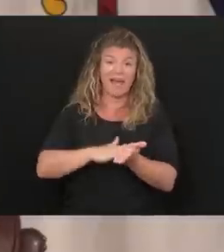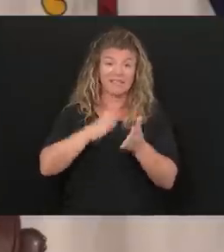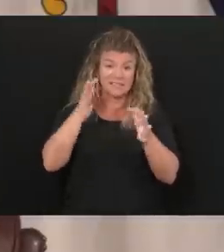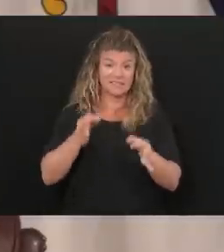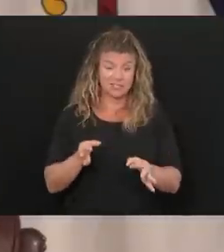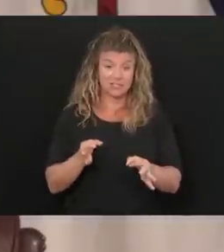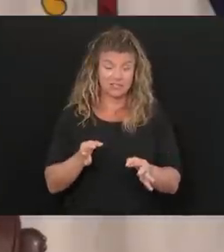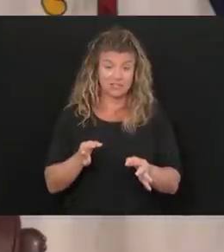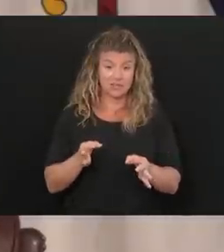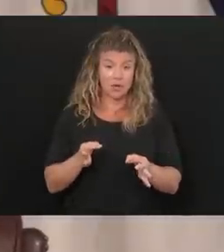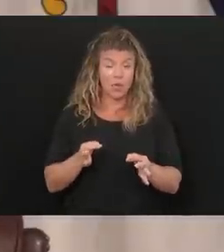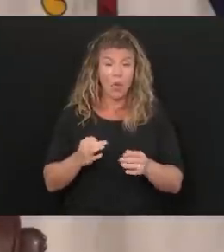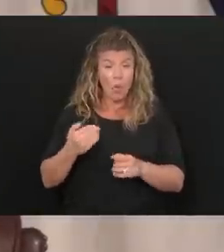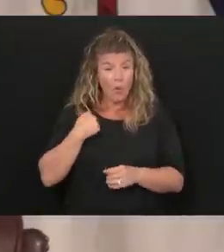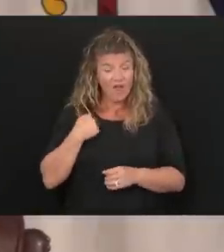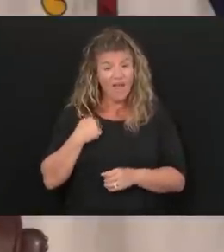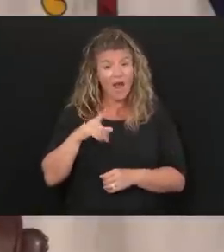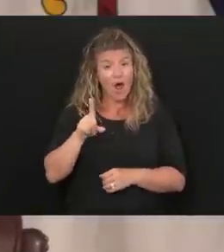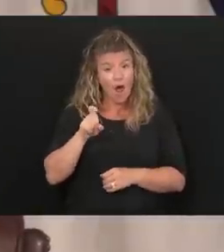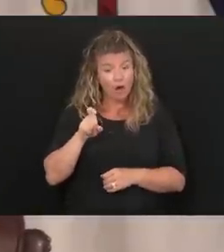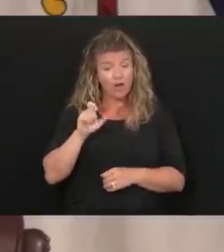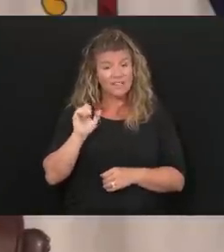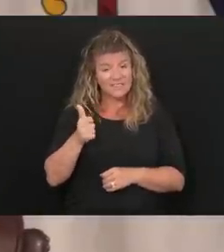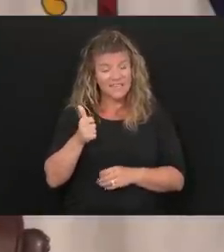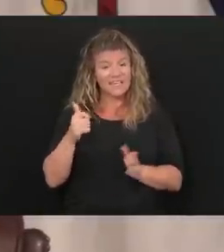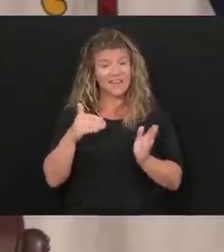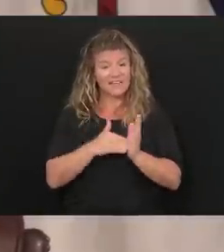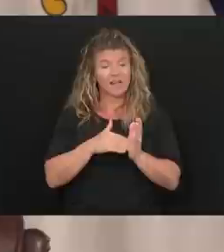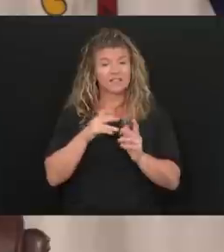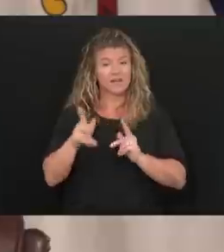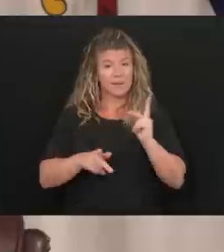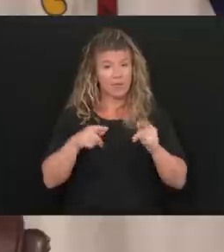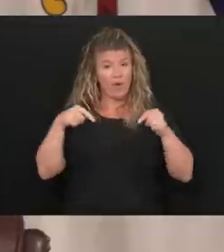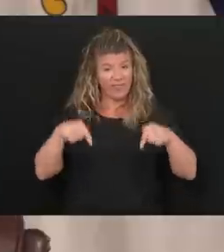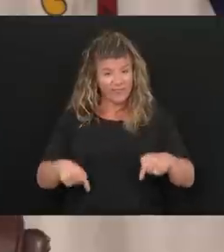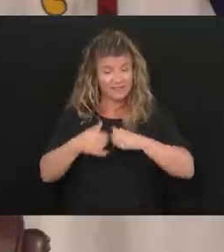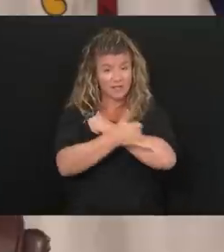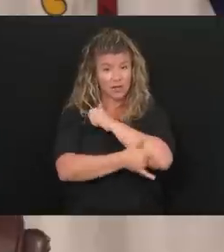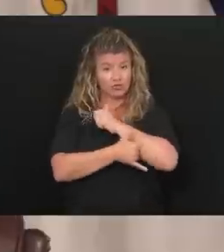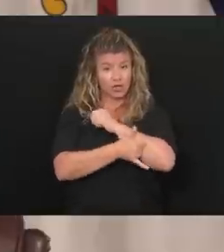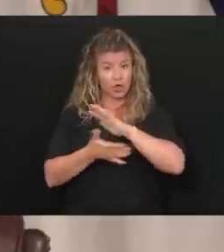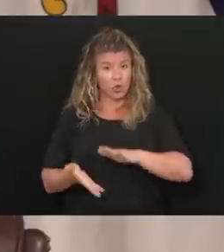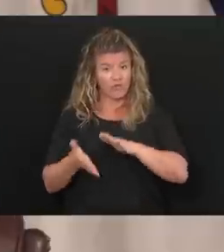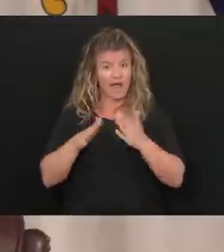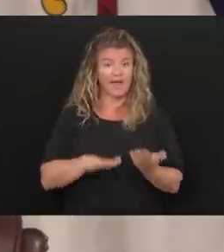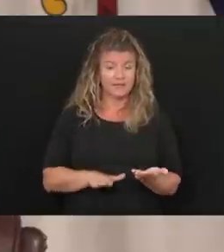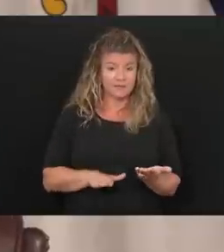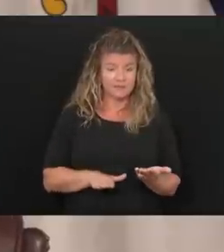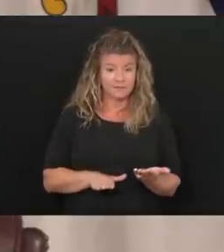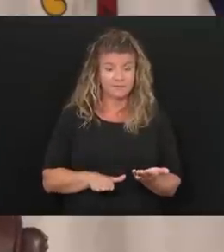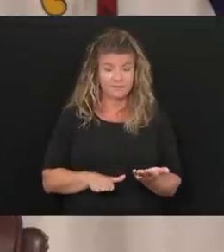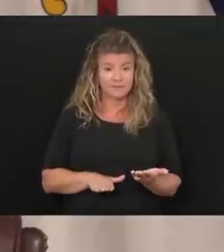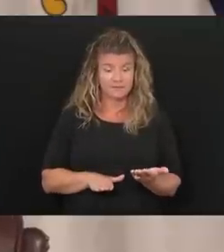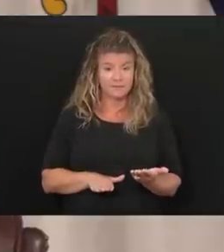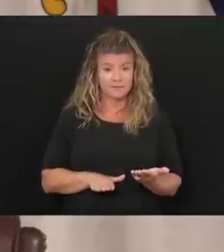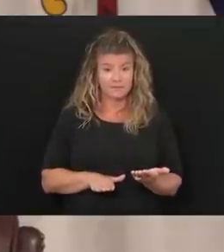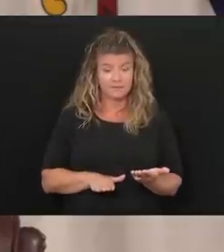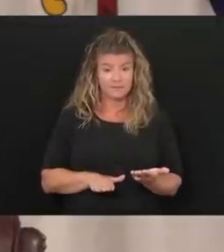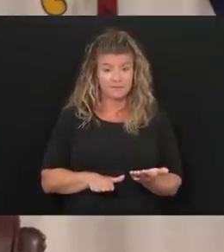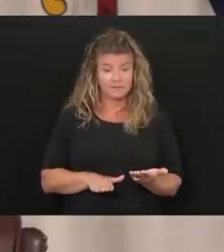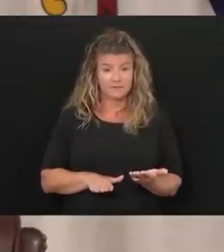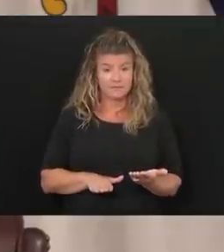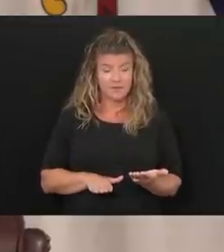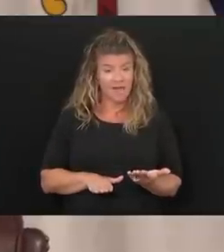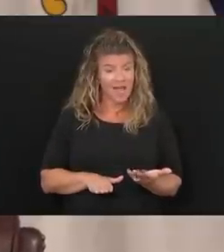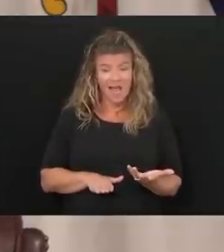110,000 people in this country that have died. You know, all of the, all of